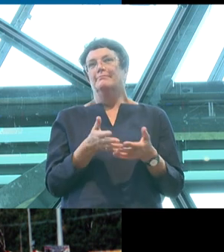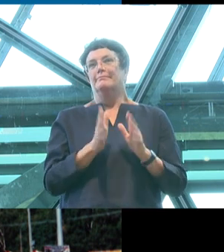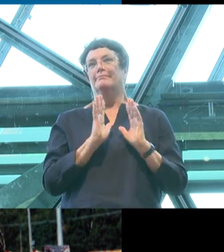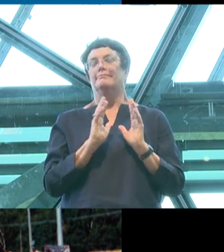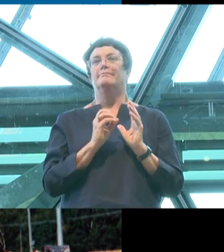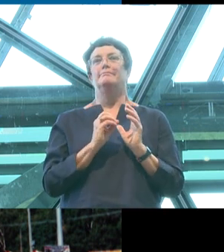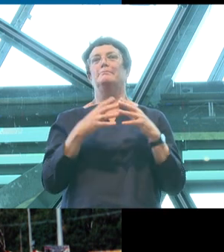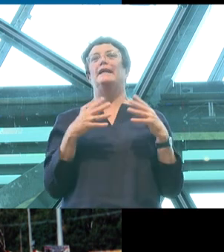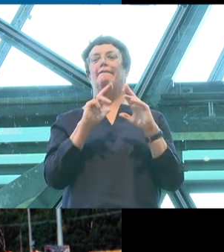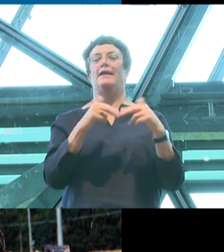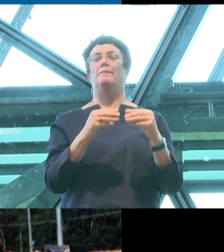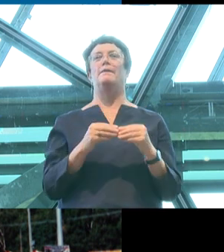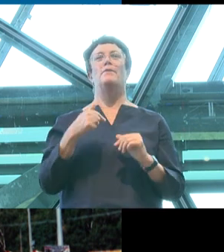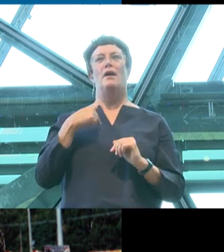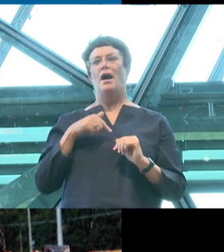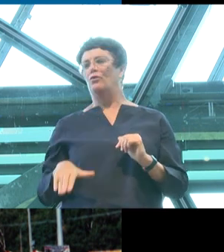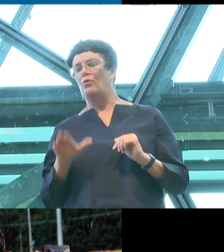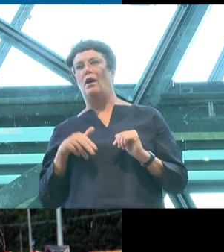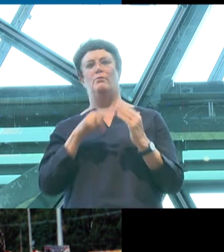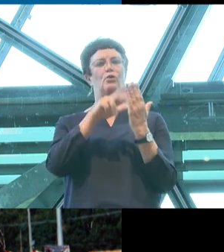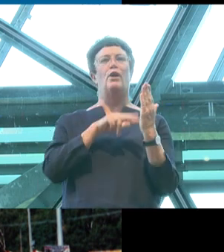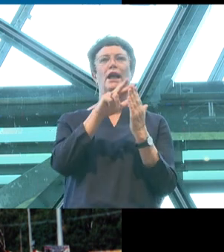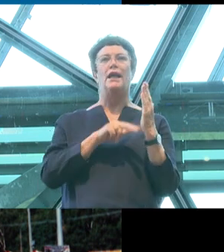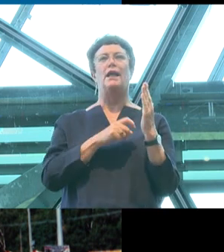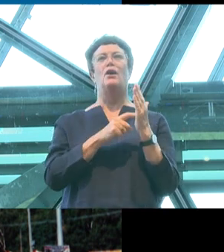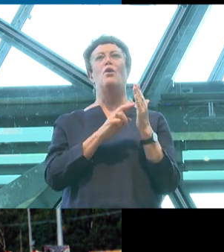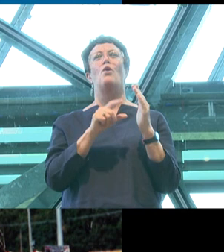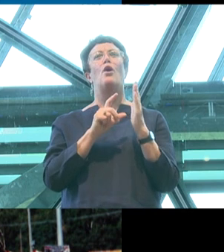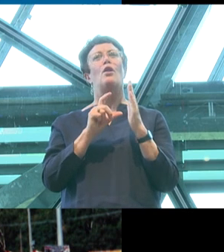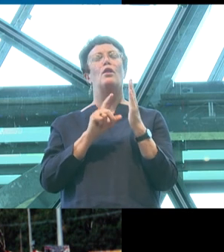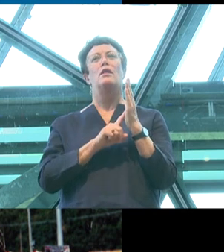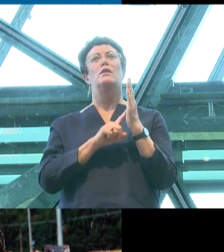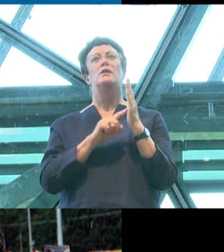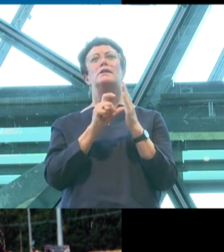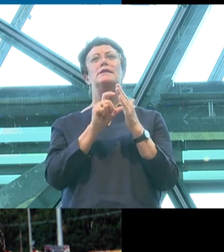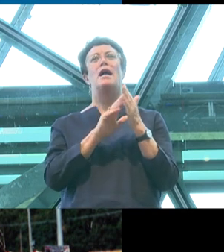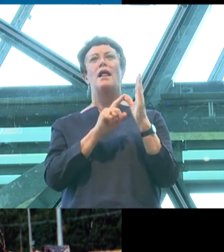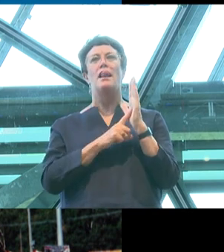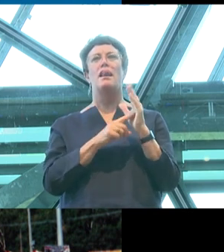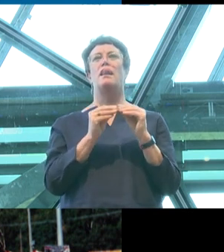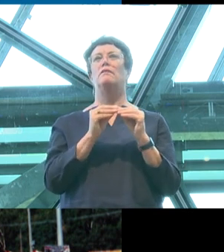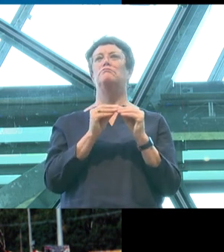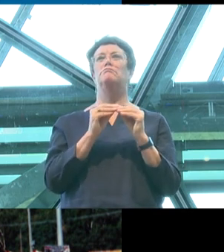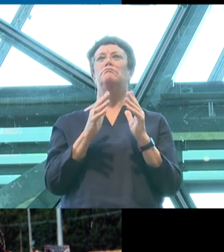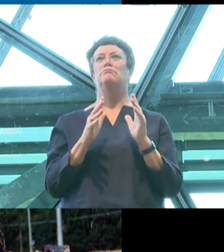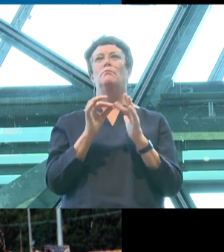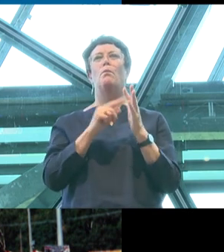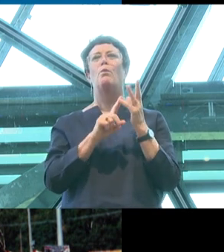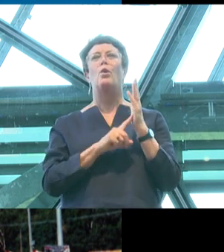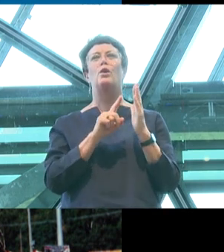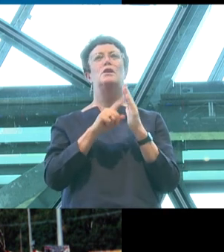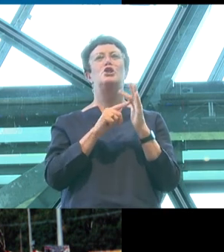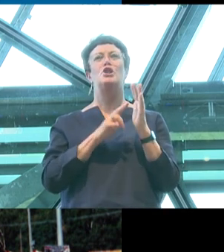grew up reading a lot of Roald Dahl and Paul Jennings. I voraciously watched television, which depicted an almost uniformly white